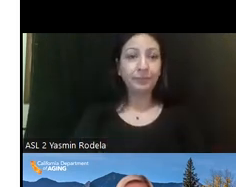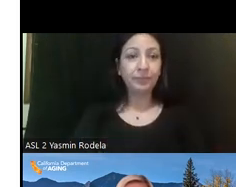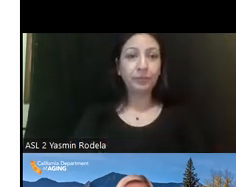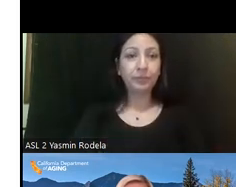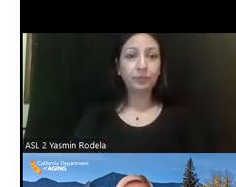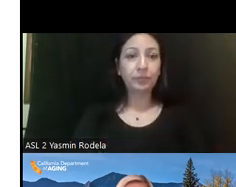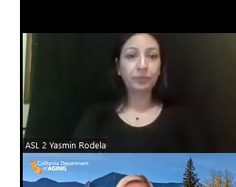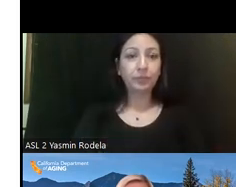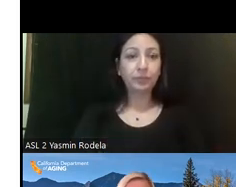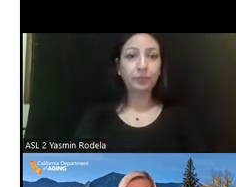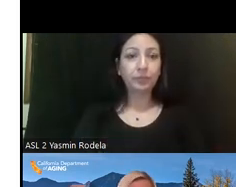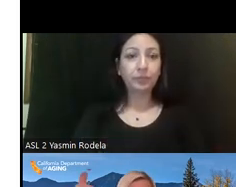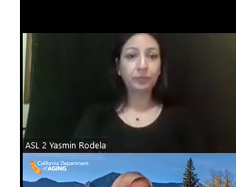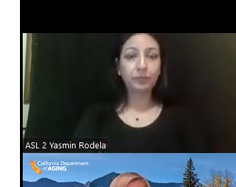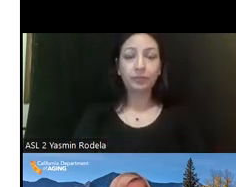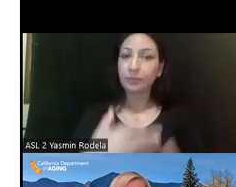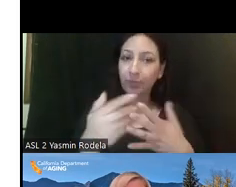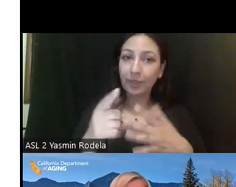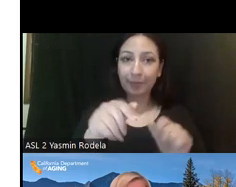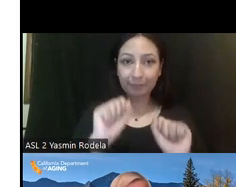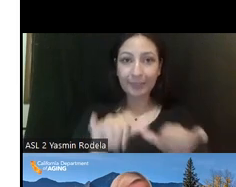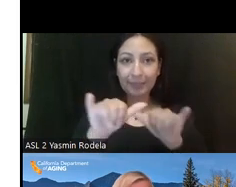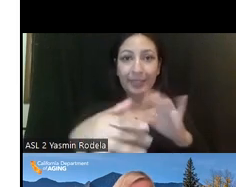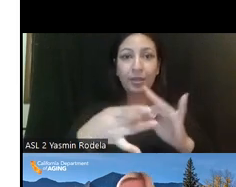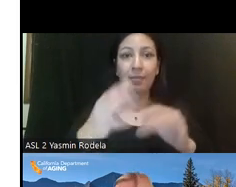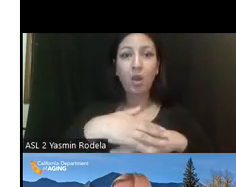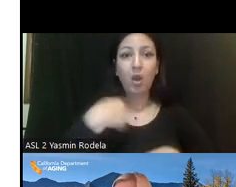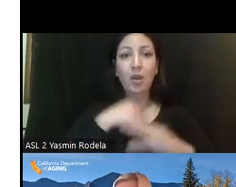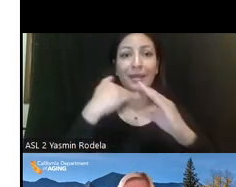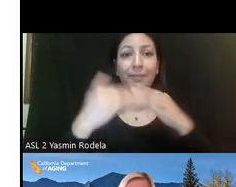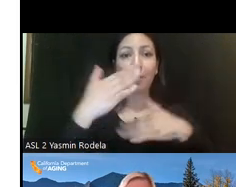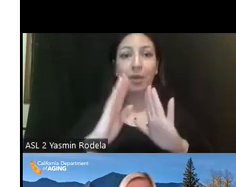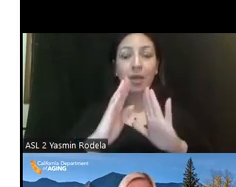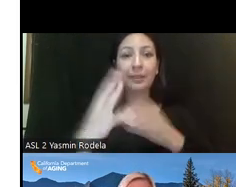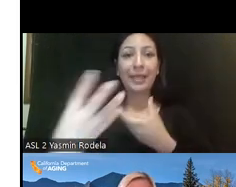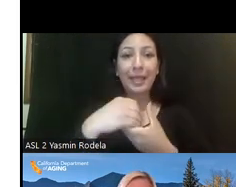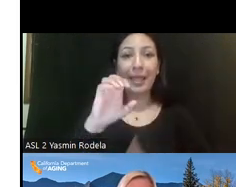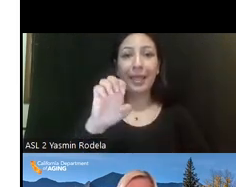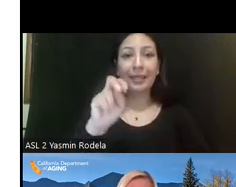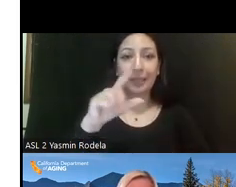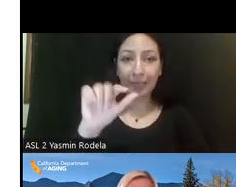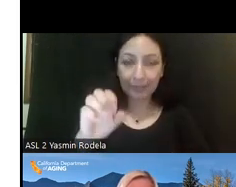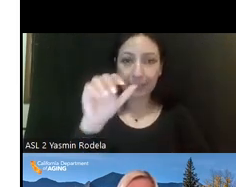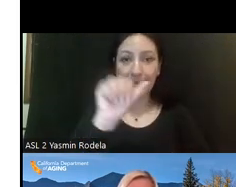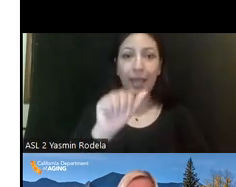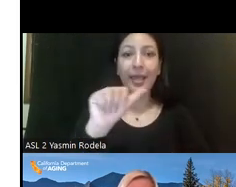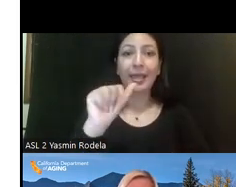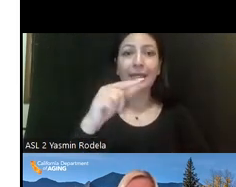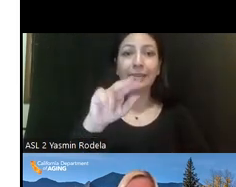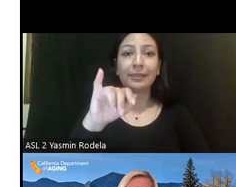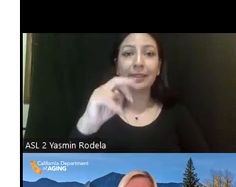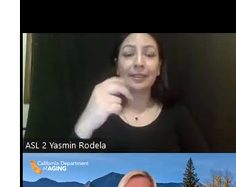may leave us comments at any time at our email box at engage at aging.ca